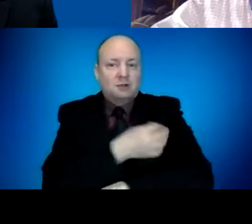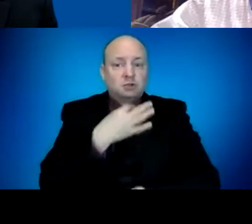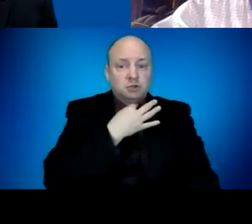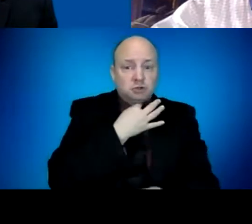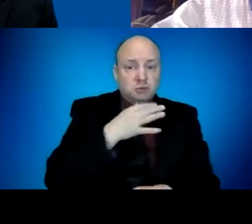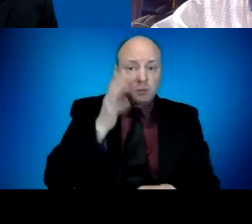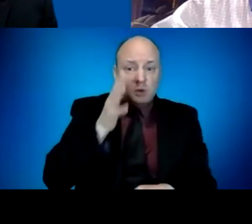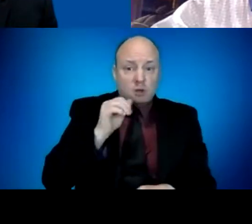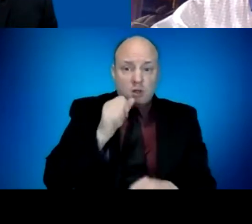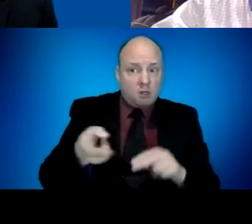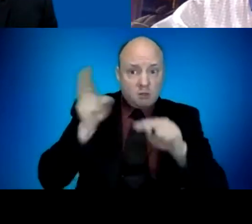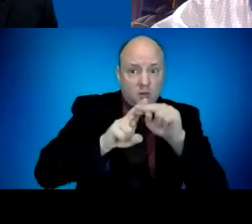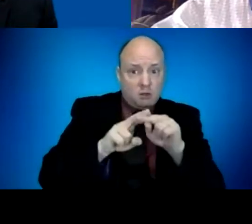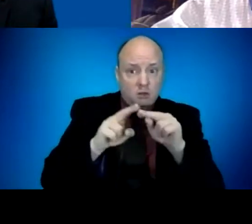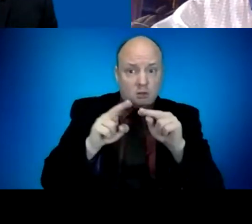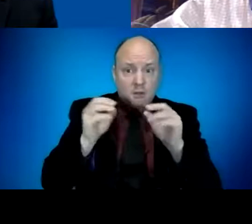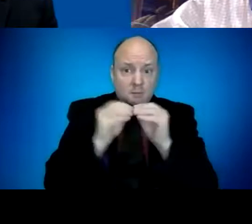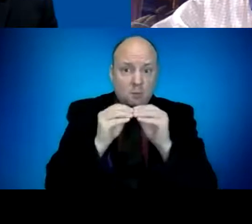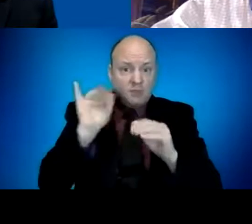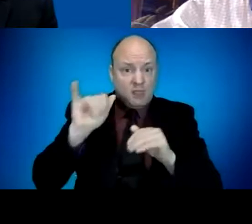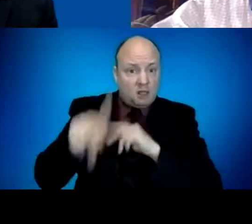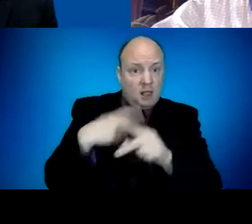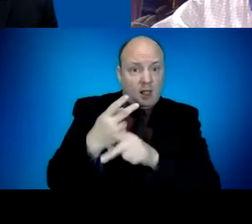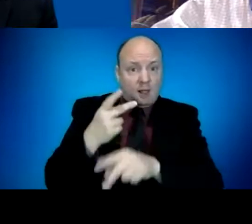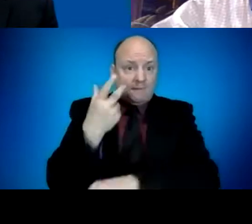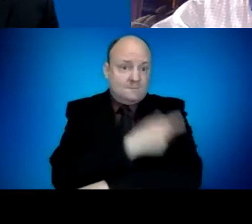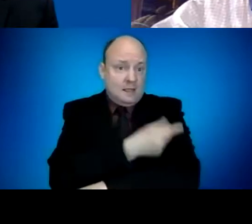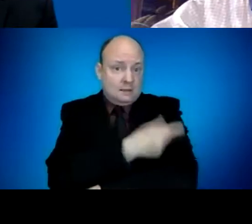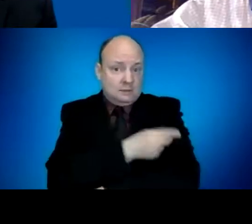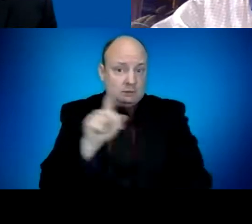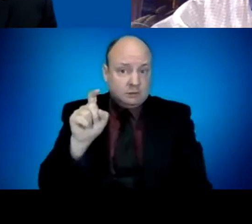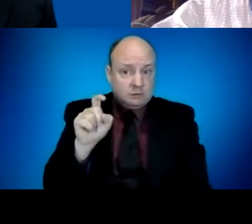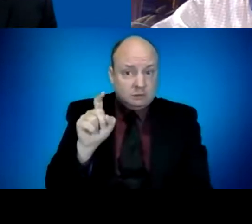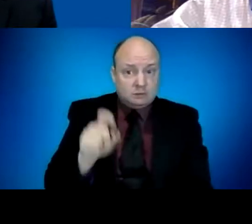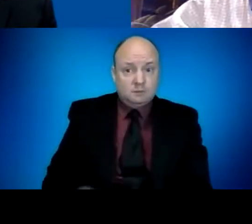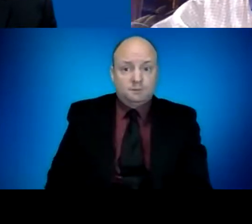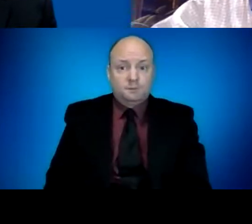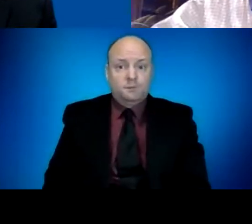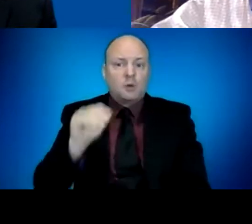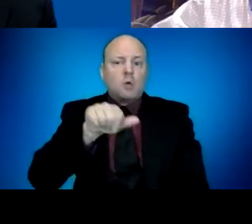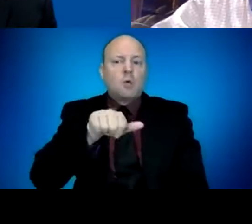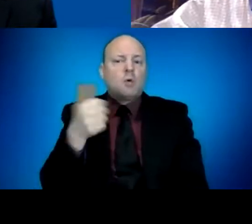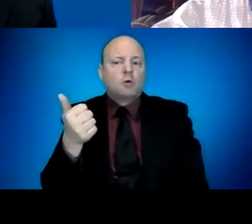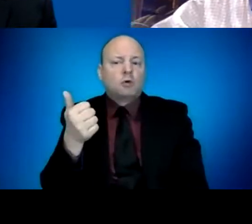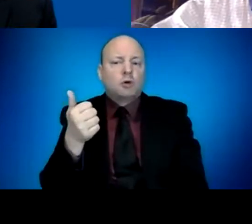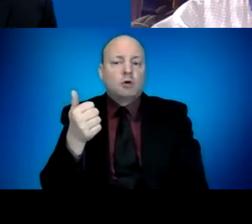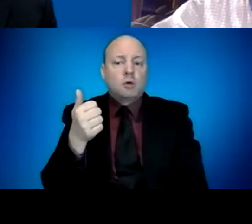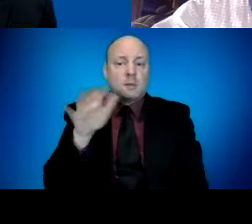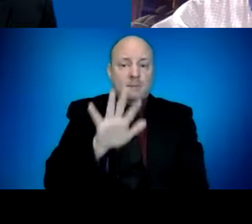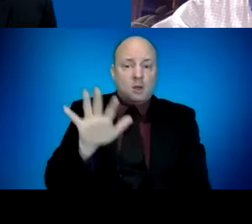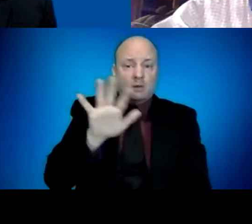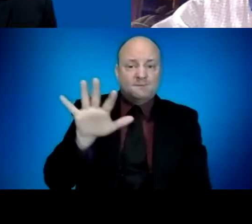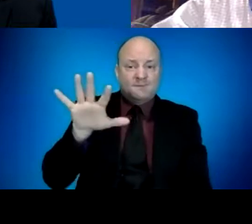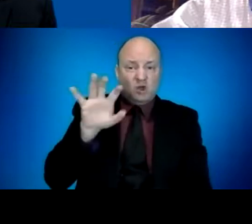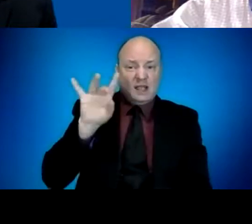final number I want to throw out is that you fully vaccinated about 580,000 people I